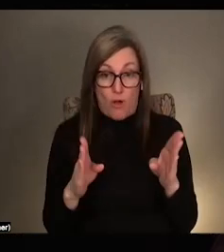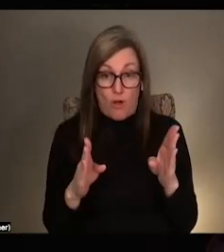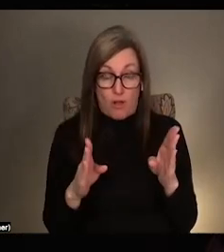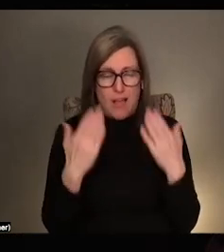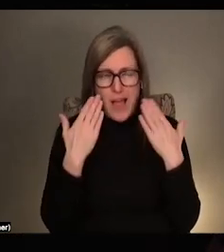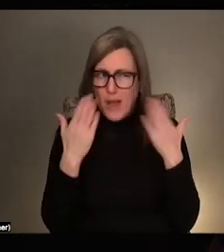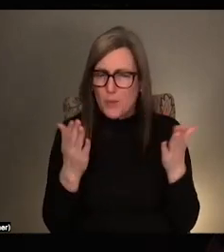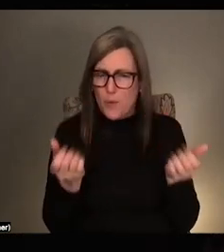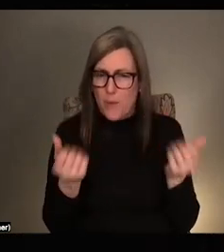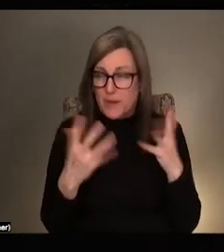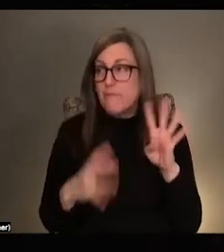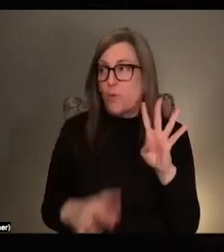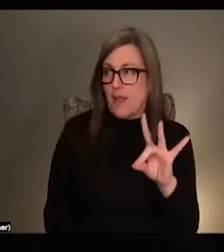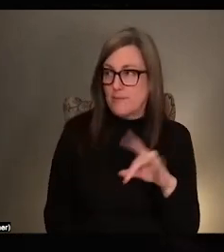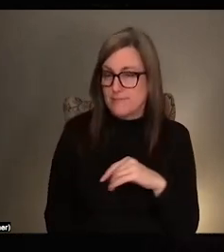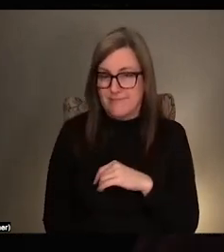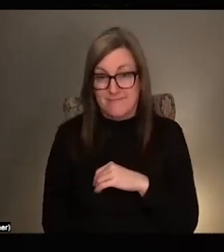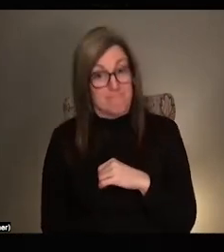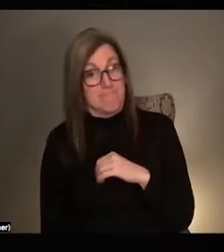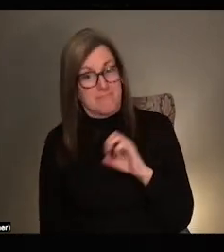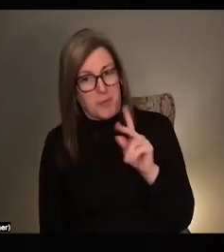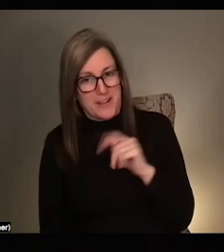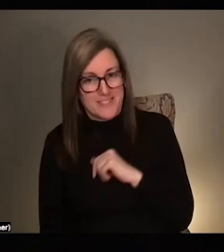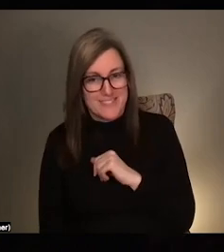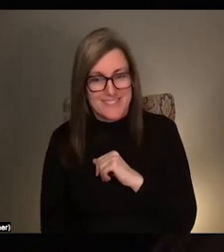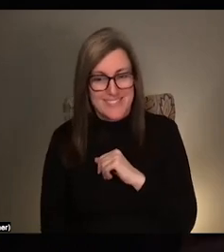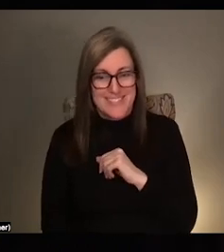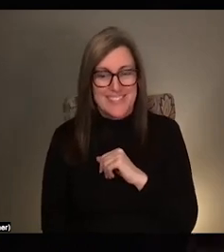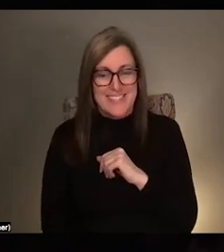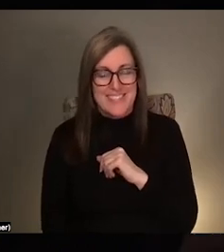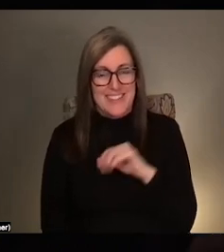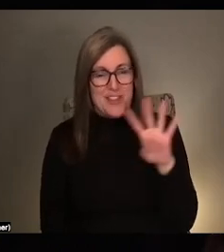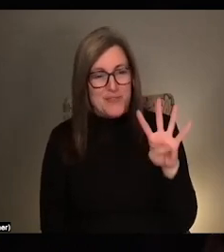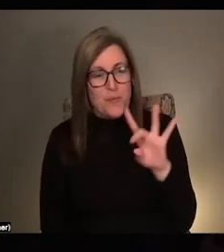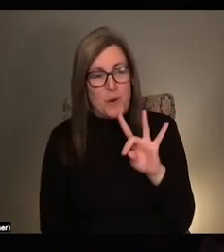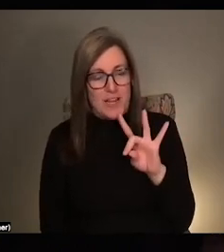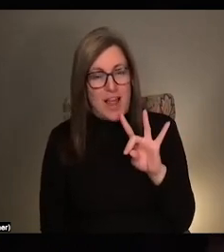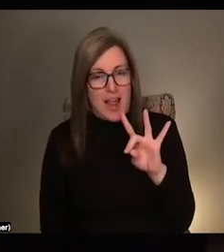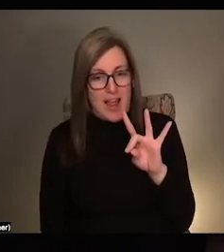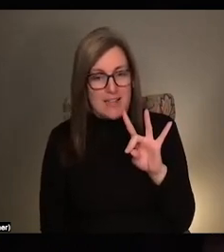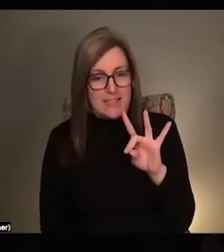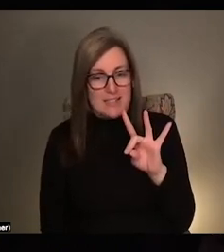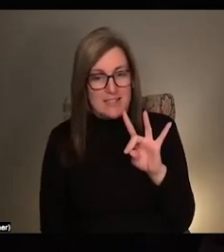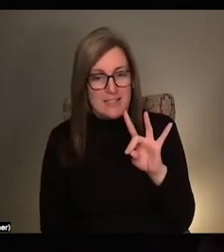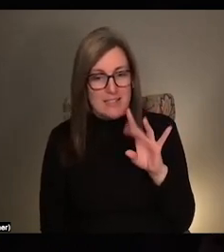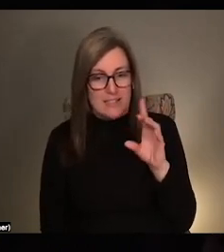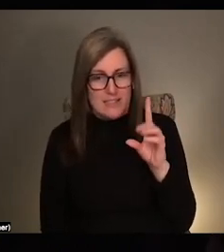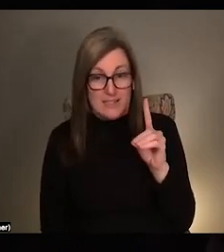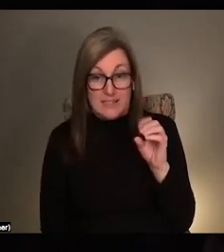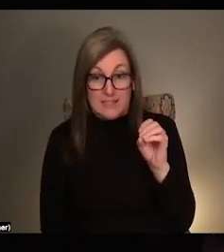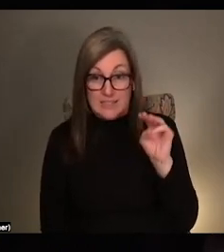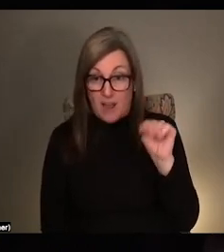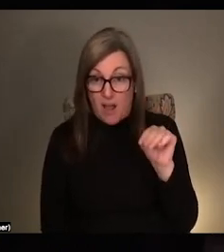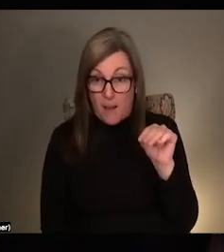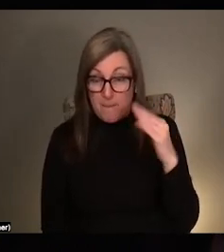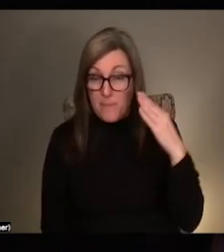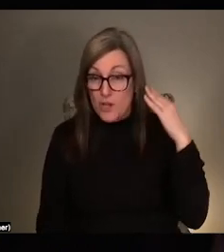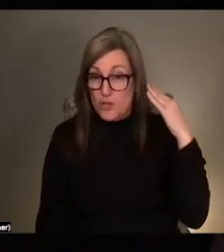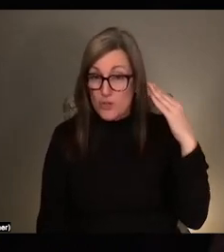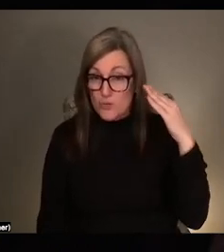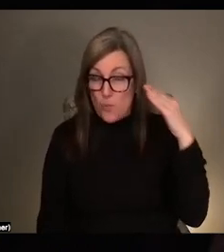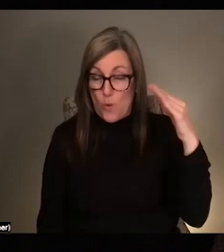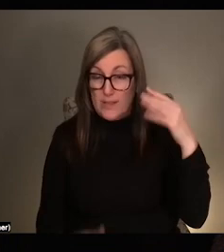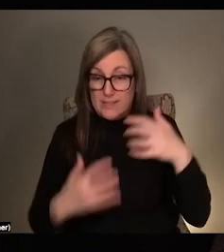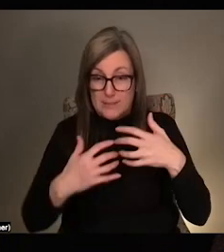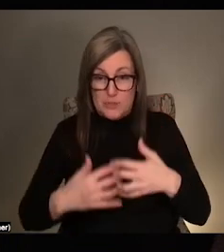many there are 48. Okay. There's 48, um, Dom noise machines installed in the ceiling and a grid.